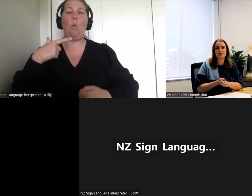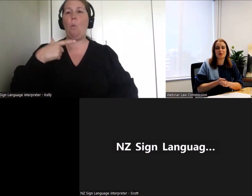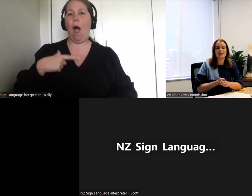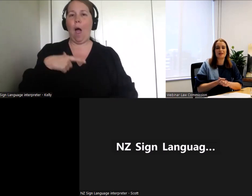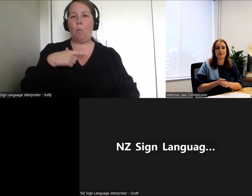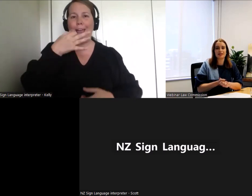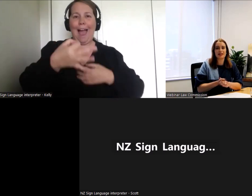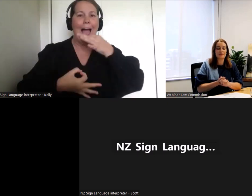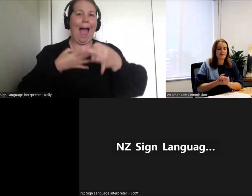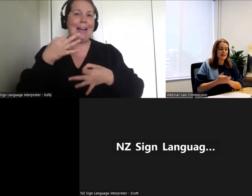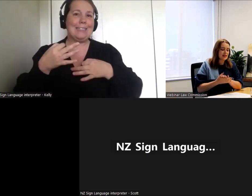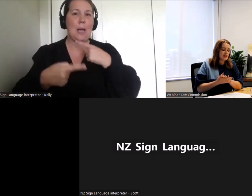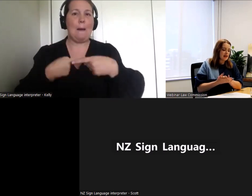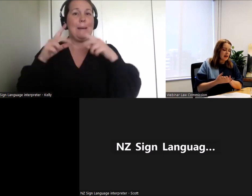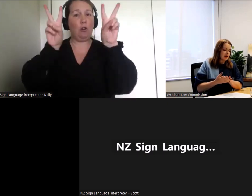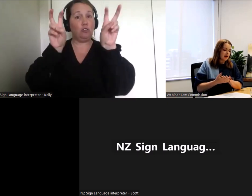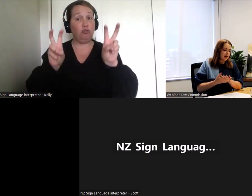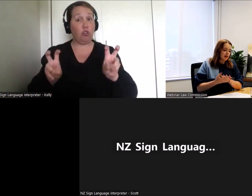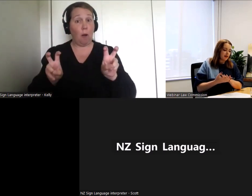these issues on topics already.